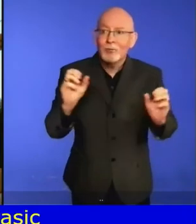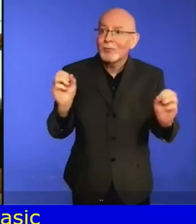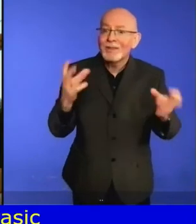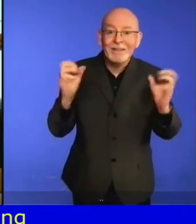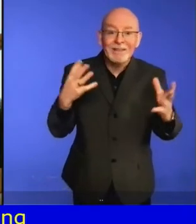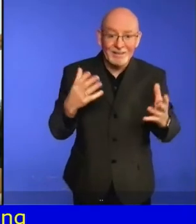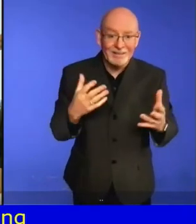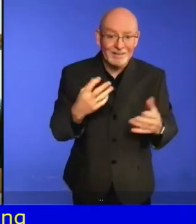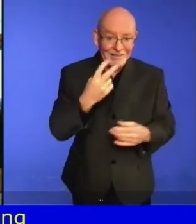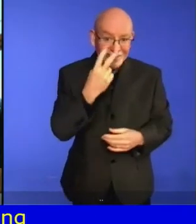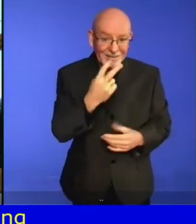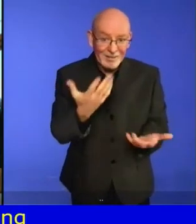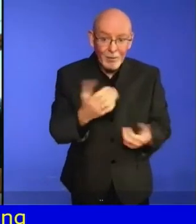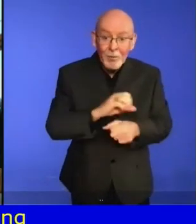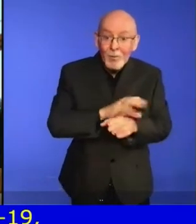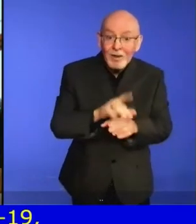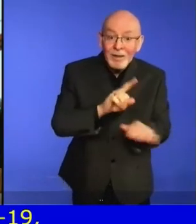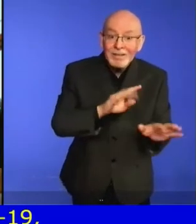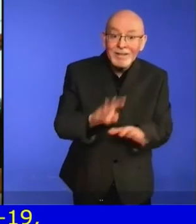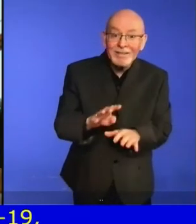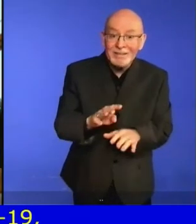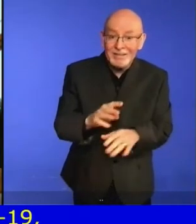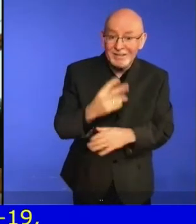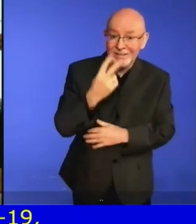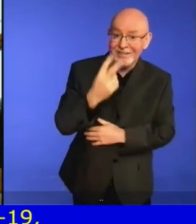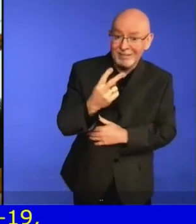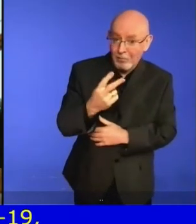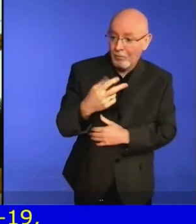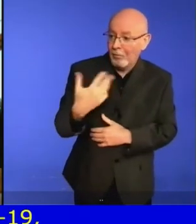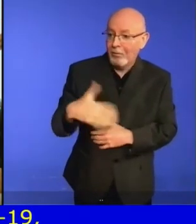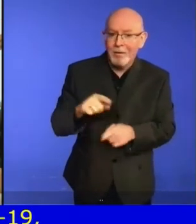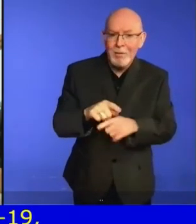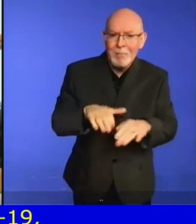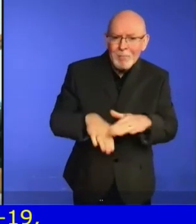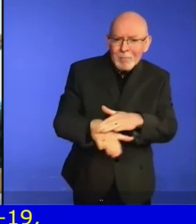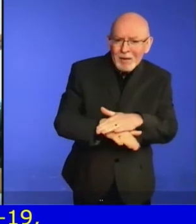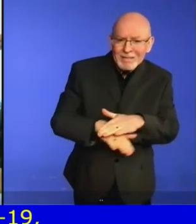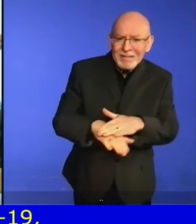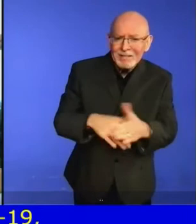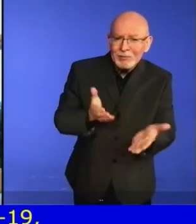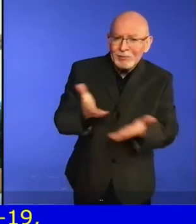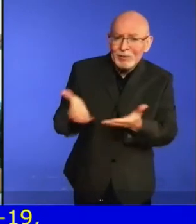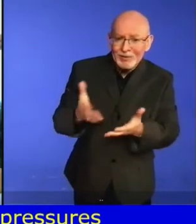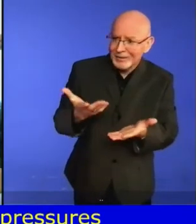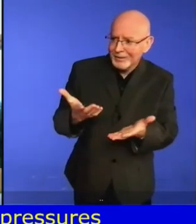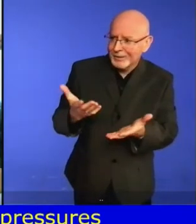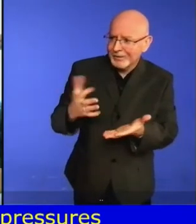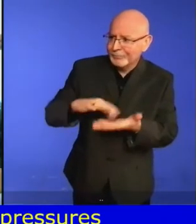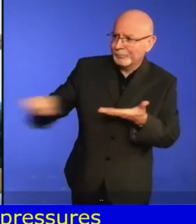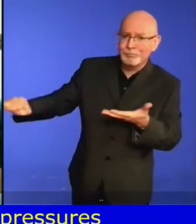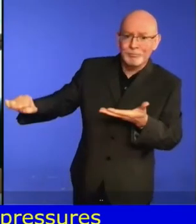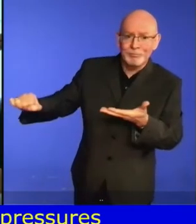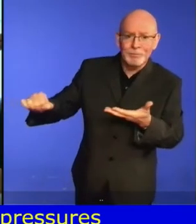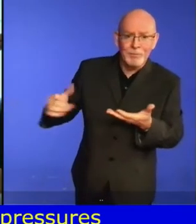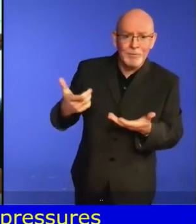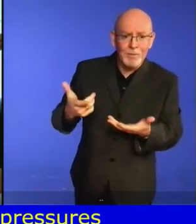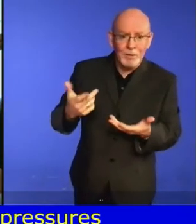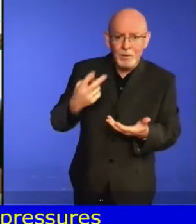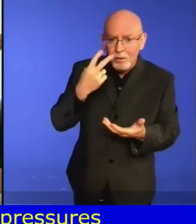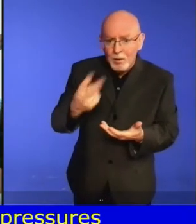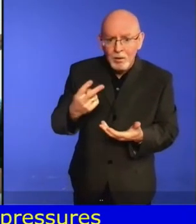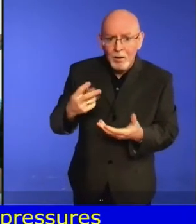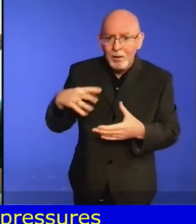food, nutrition and healthcare services were rationed, institutions became even more